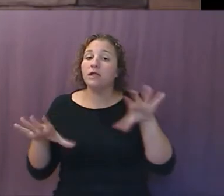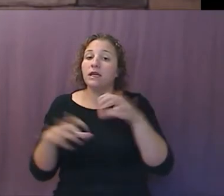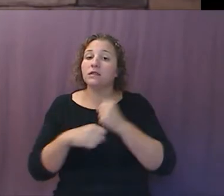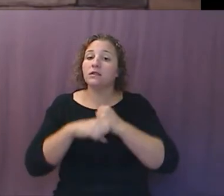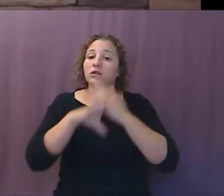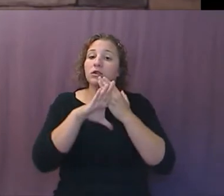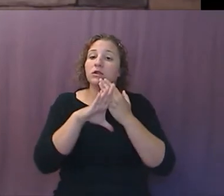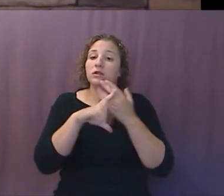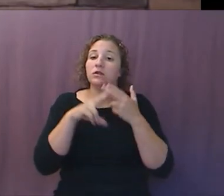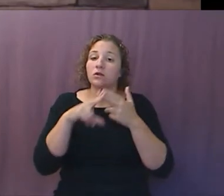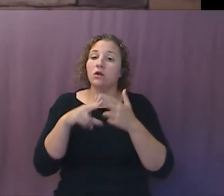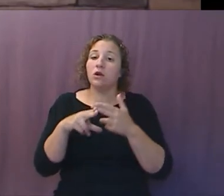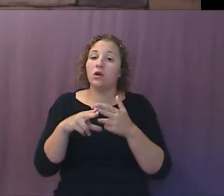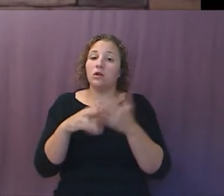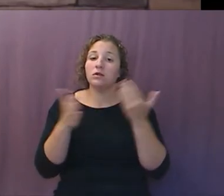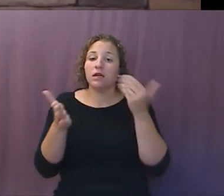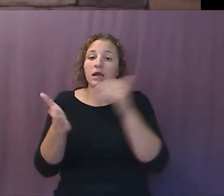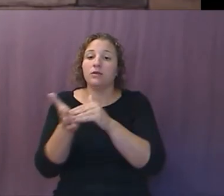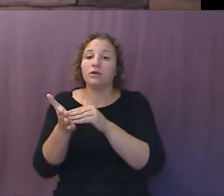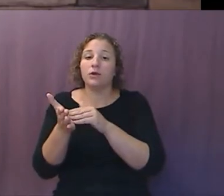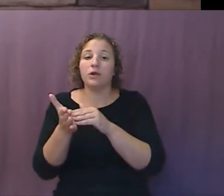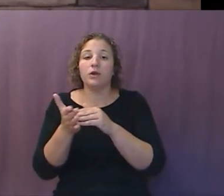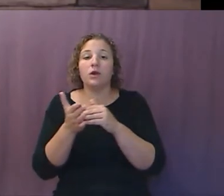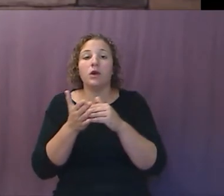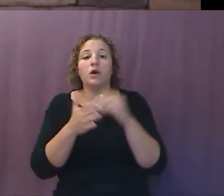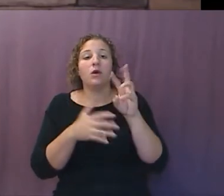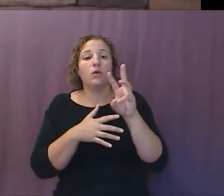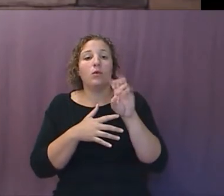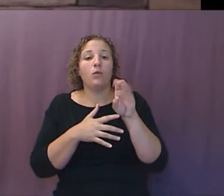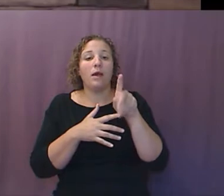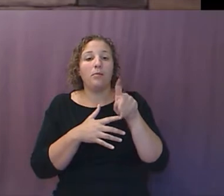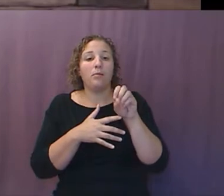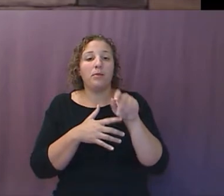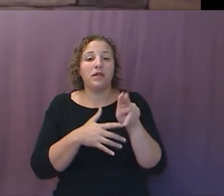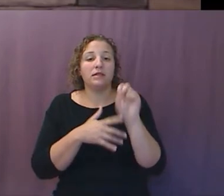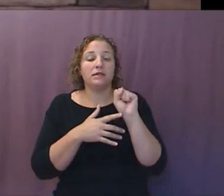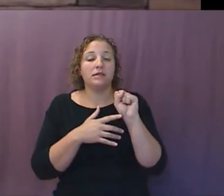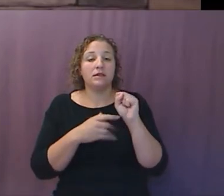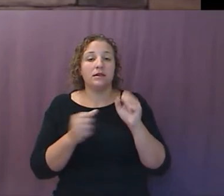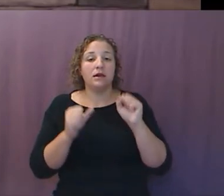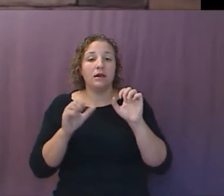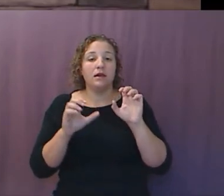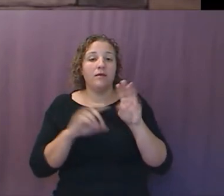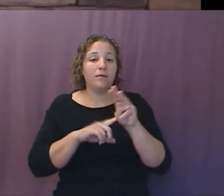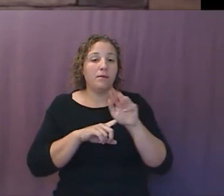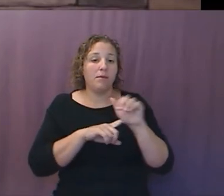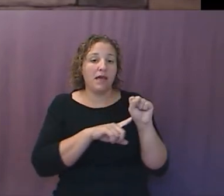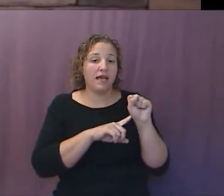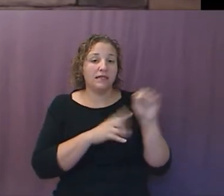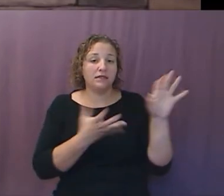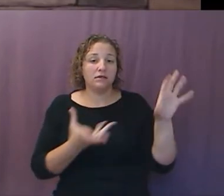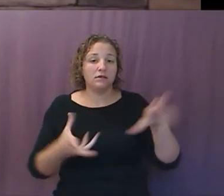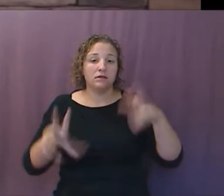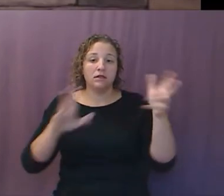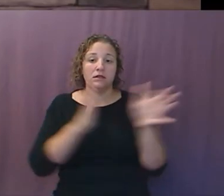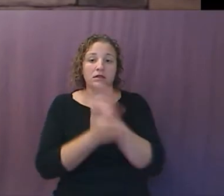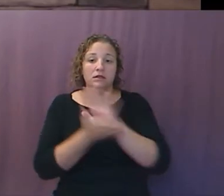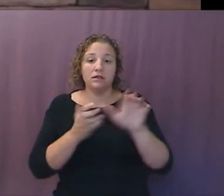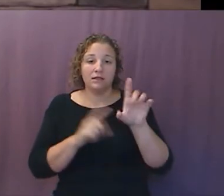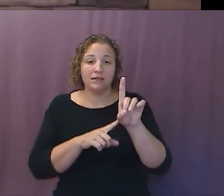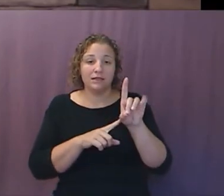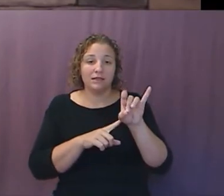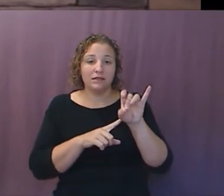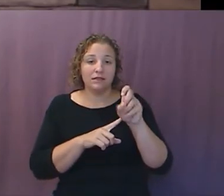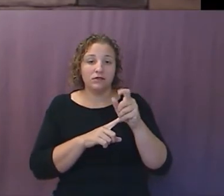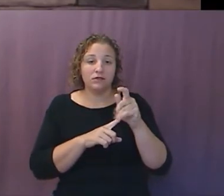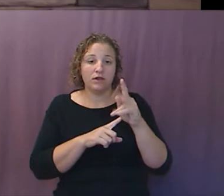Countering Weapons of Mass Destruction Office craft sweeping plans for curtailing the COVID-19 pandemic. So they're working